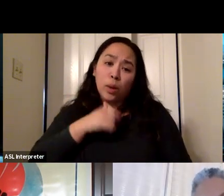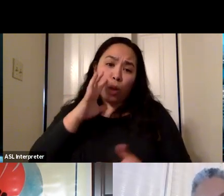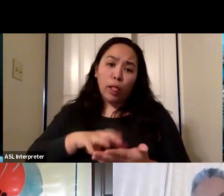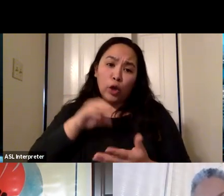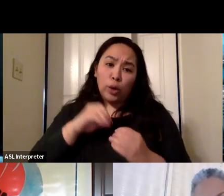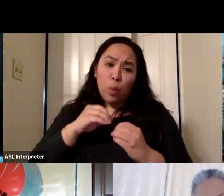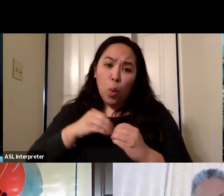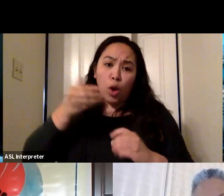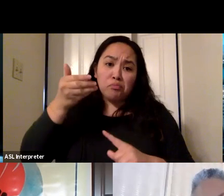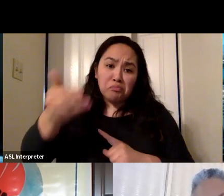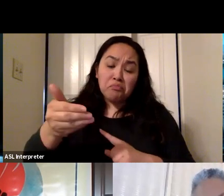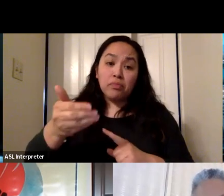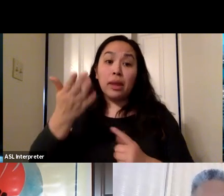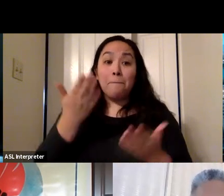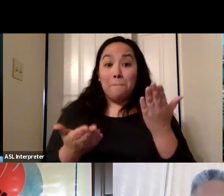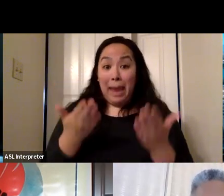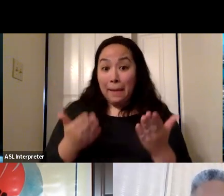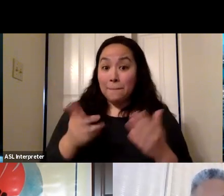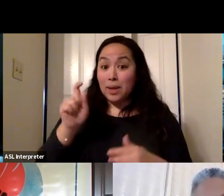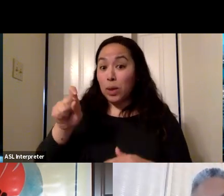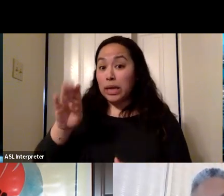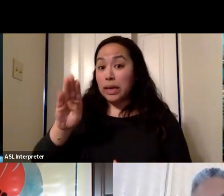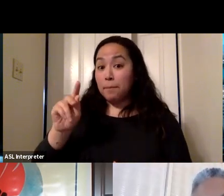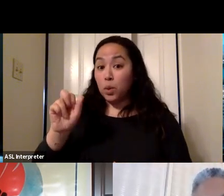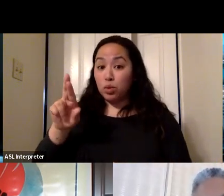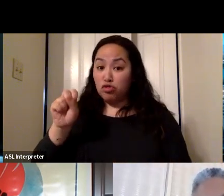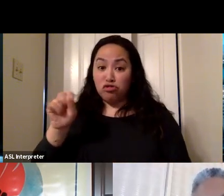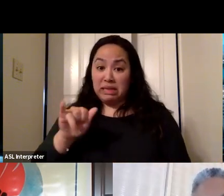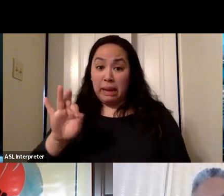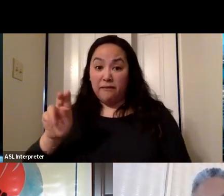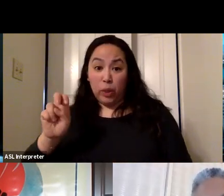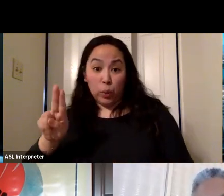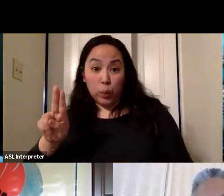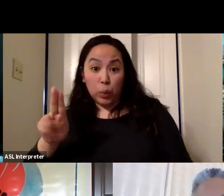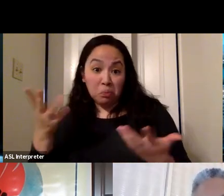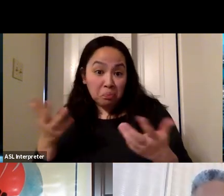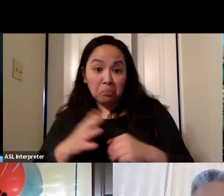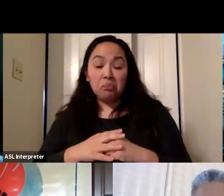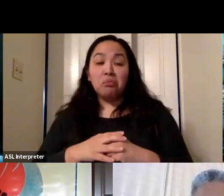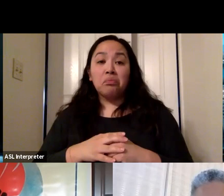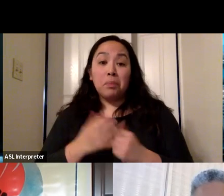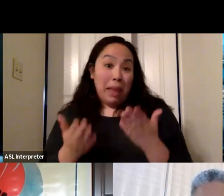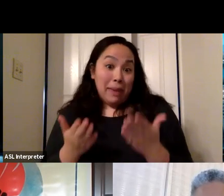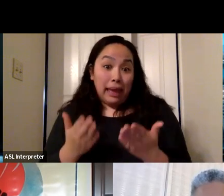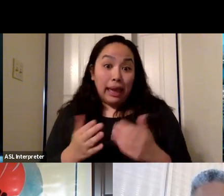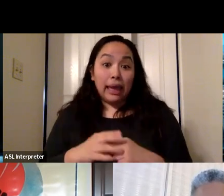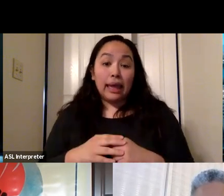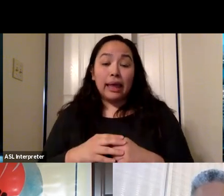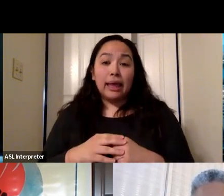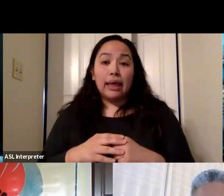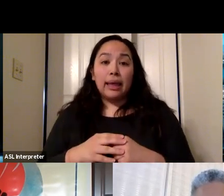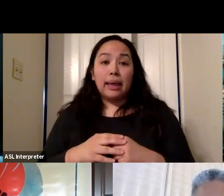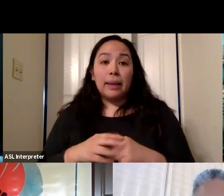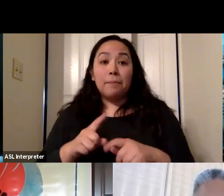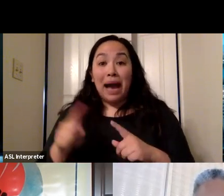point we may need boosters, as we do with other certain other types of vaccines. But in terms of, you know, if you got